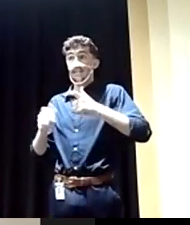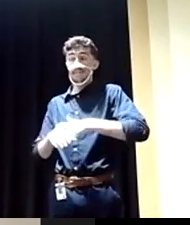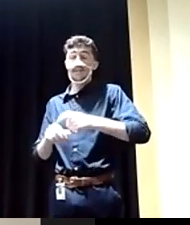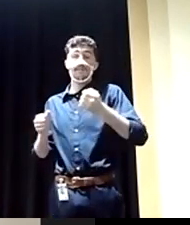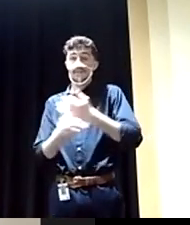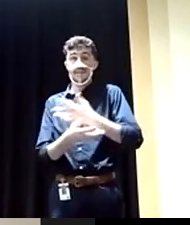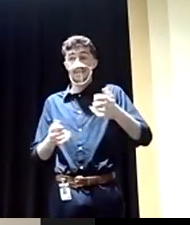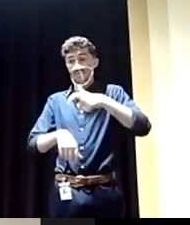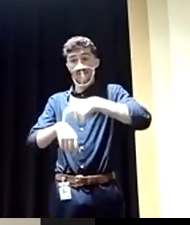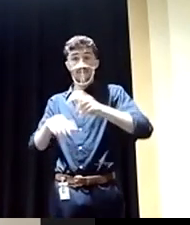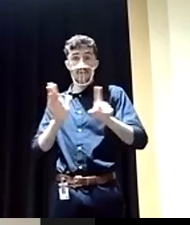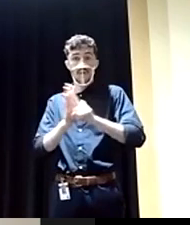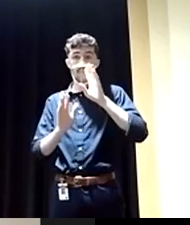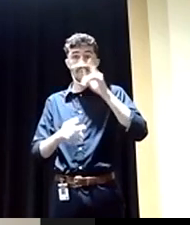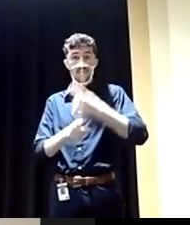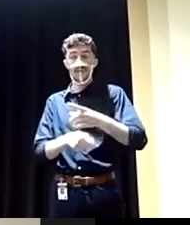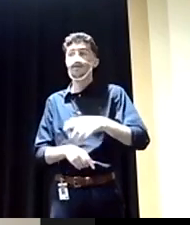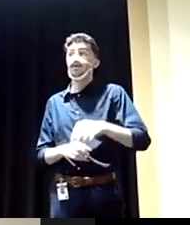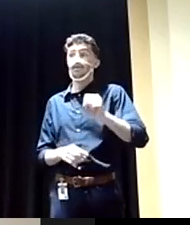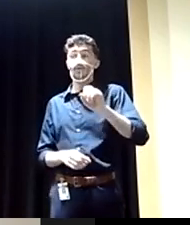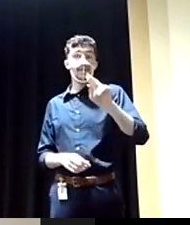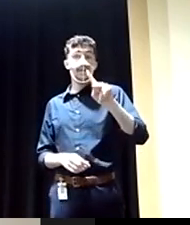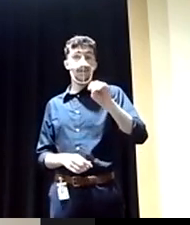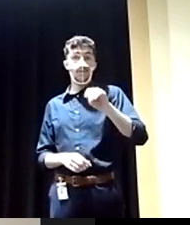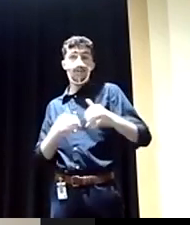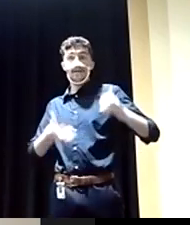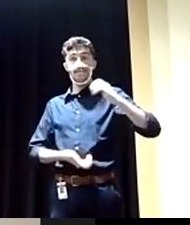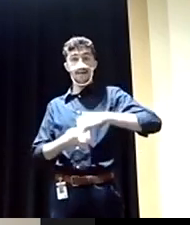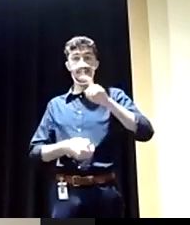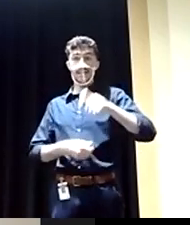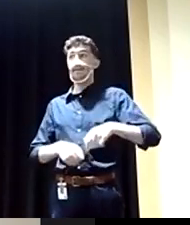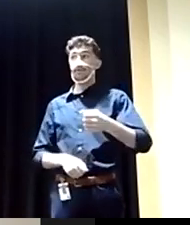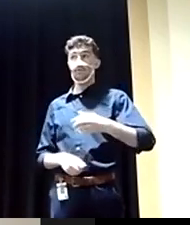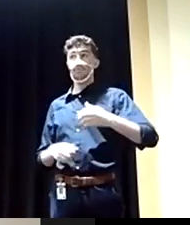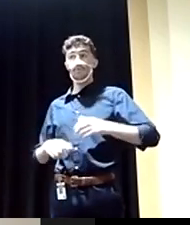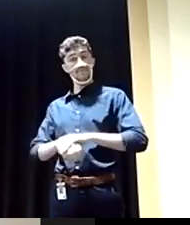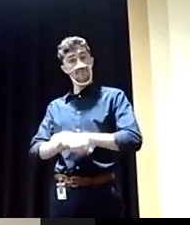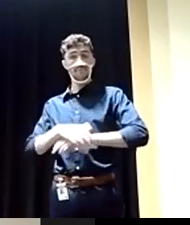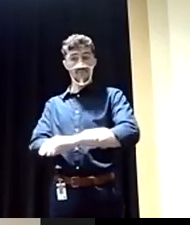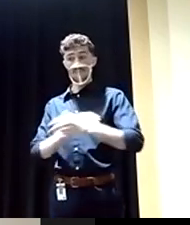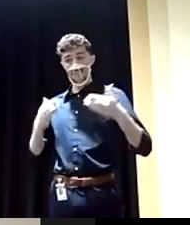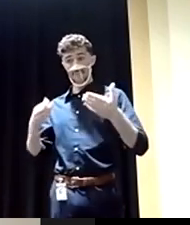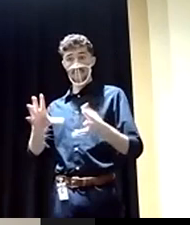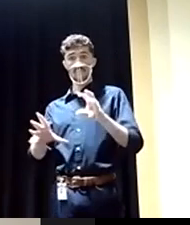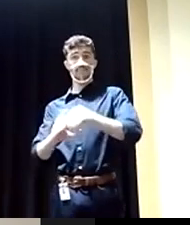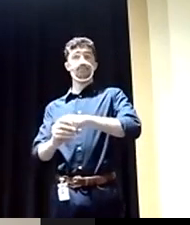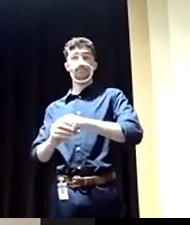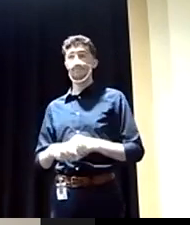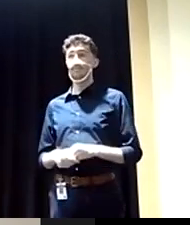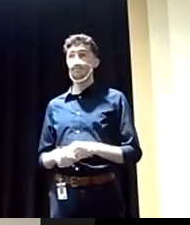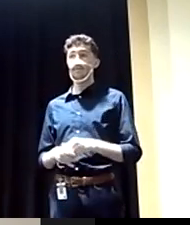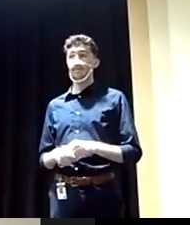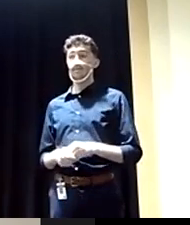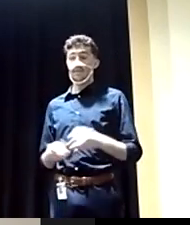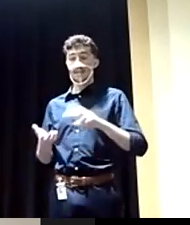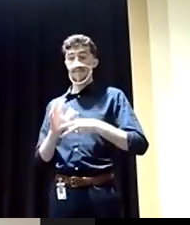instances, our NATO allies need to step up. They need to better provide their military and not build a pipeline to